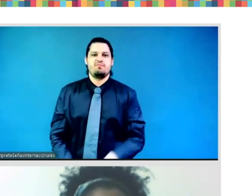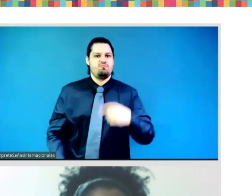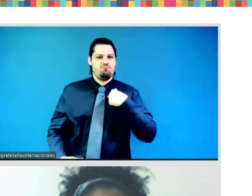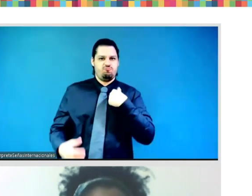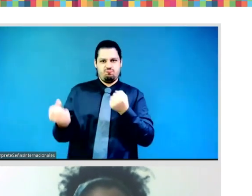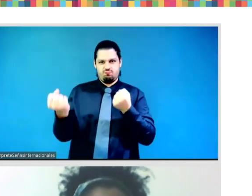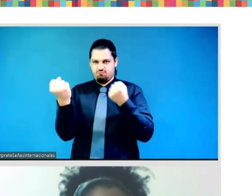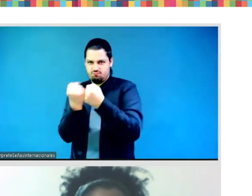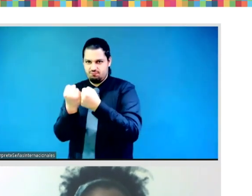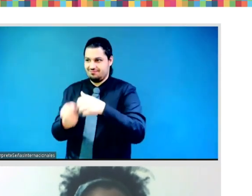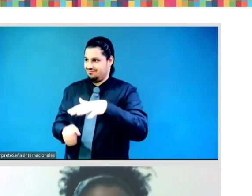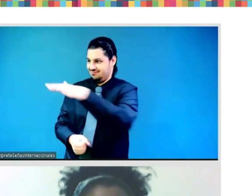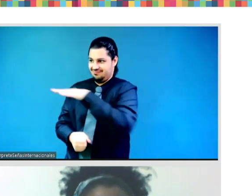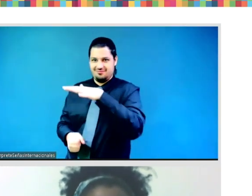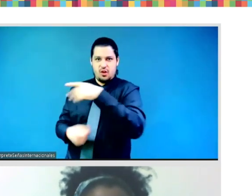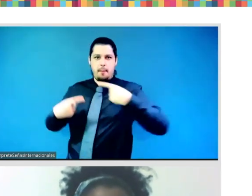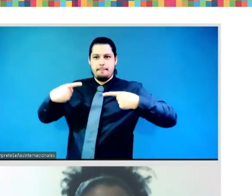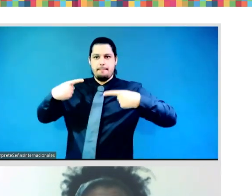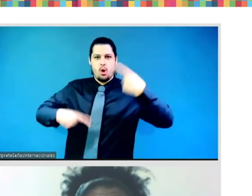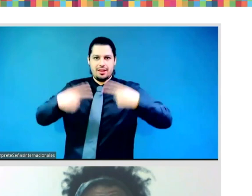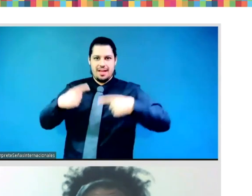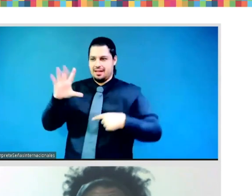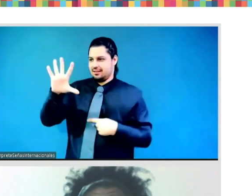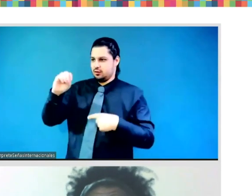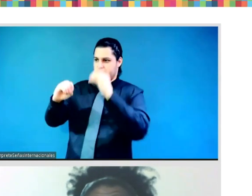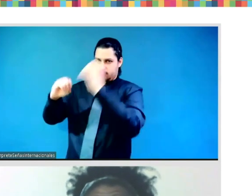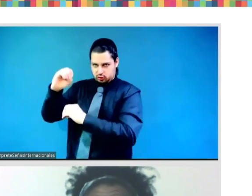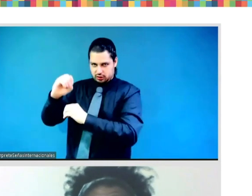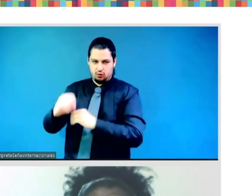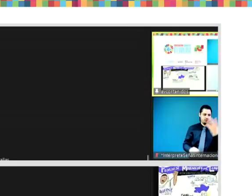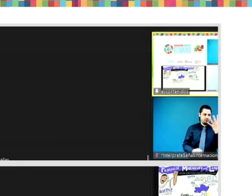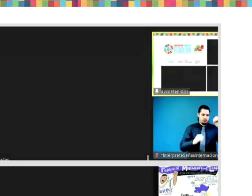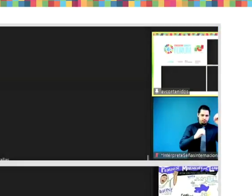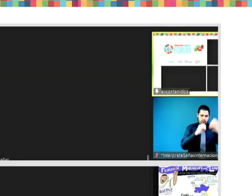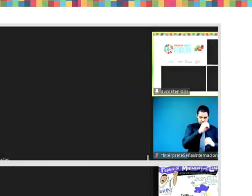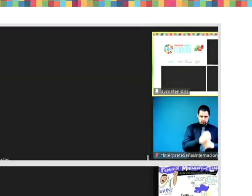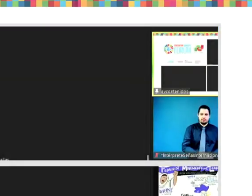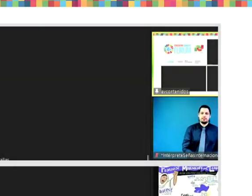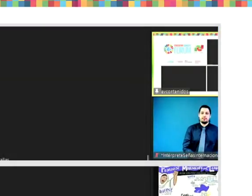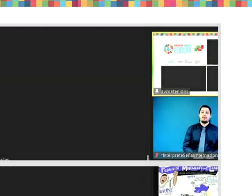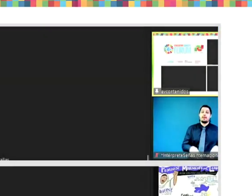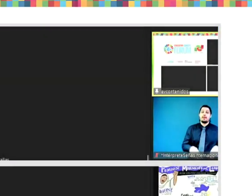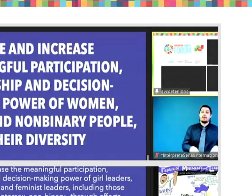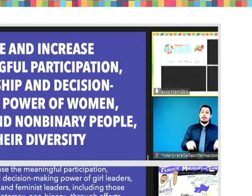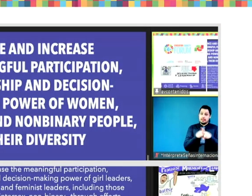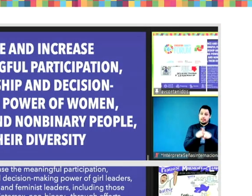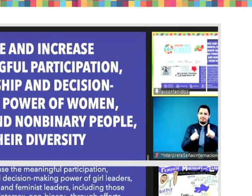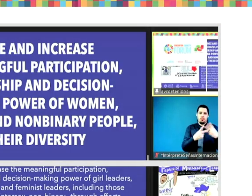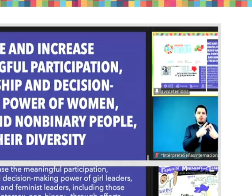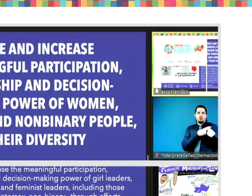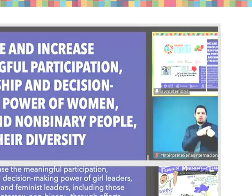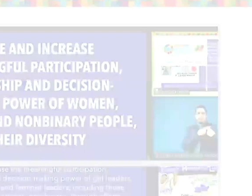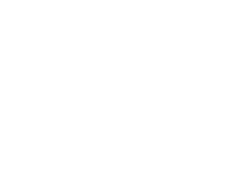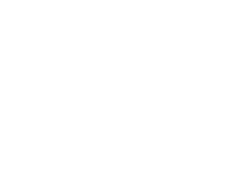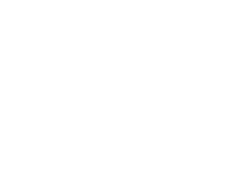So action three speaks to advancing and increasing meaningful participation and leadership and decision making power of women, girls and non